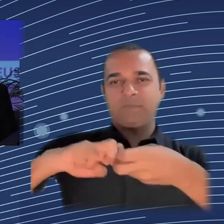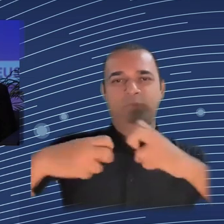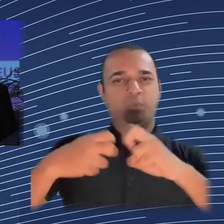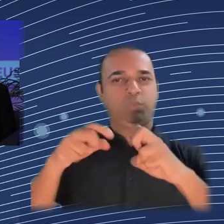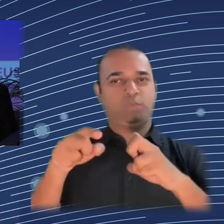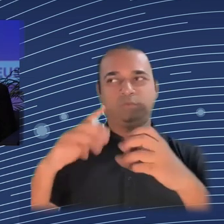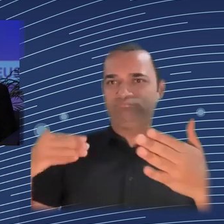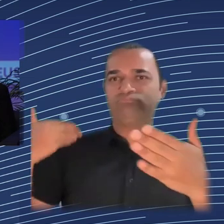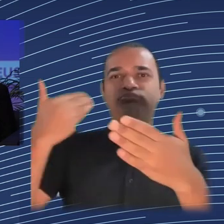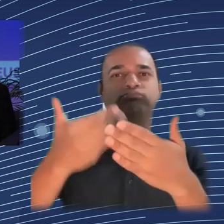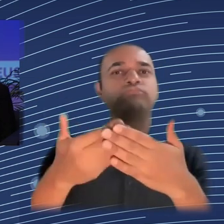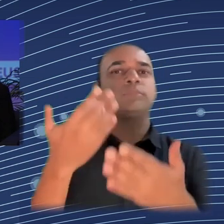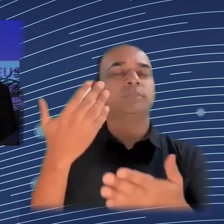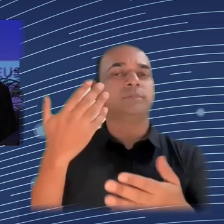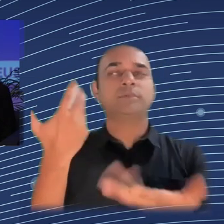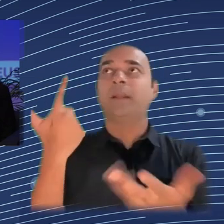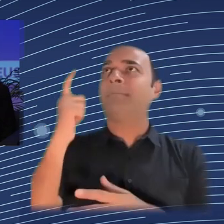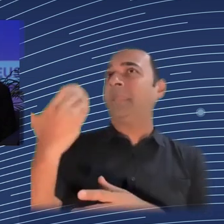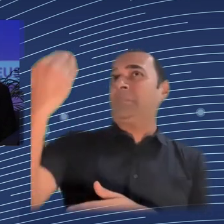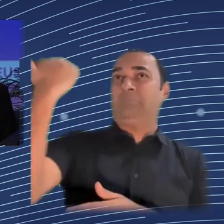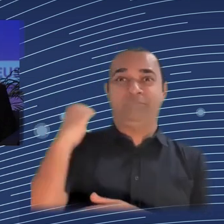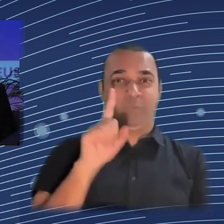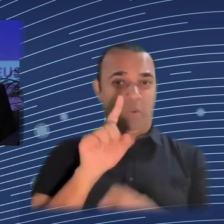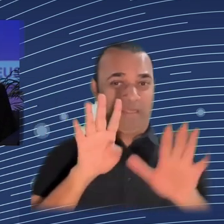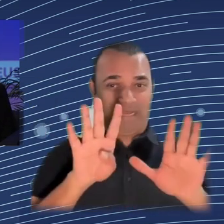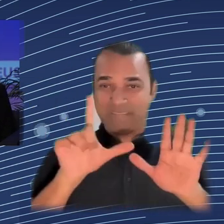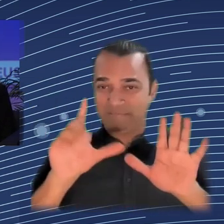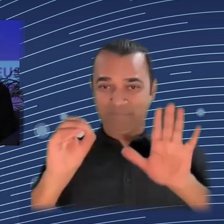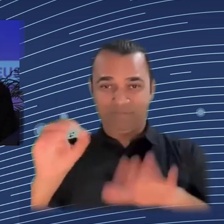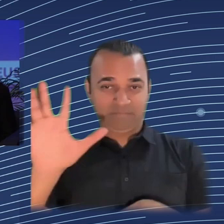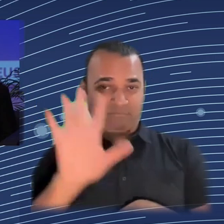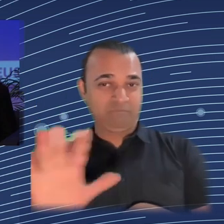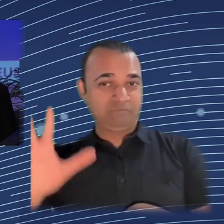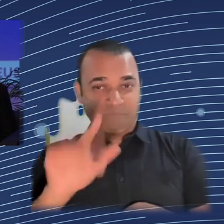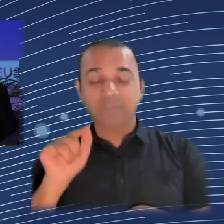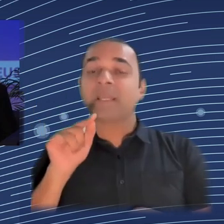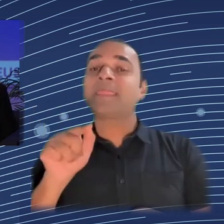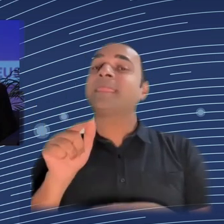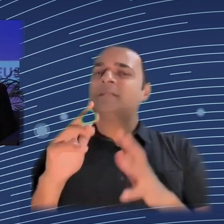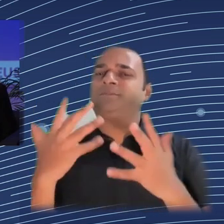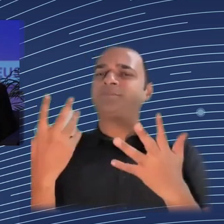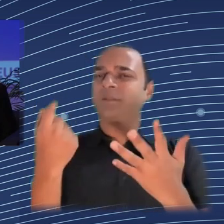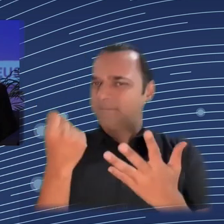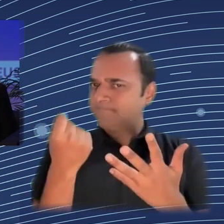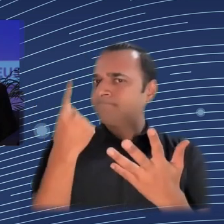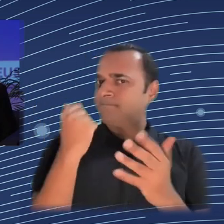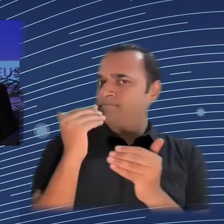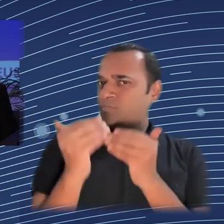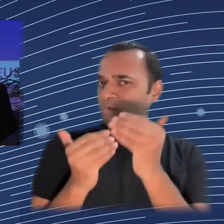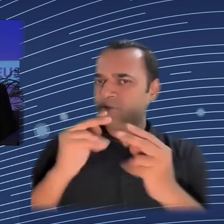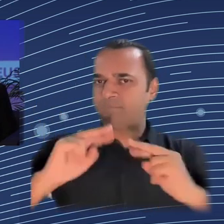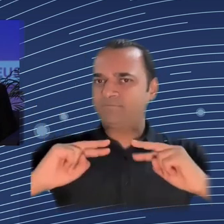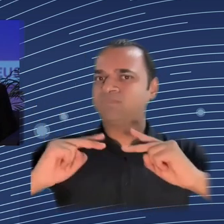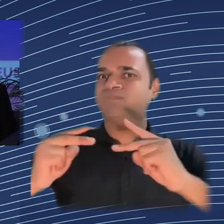more so, in today's complexity, very often, and I'm going to close shortly, one of the